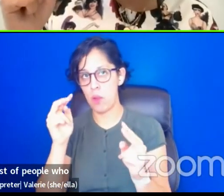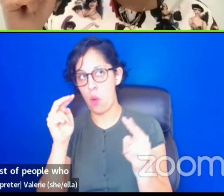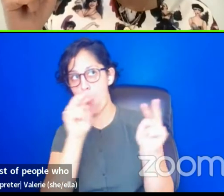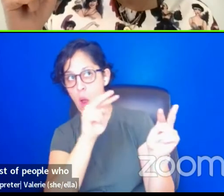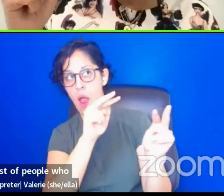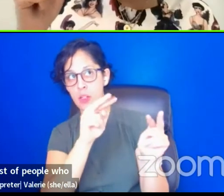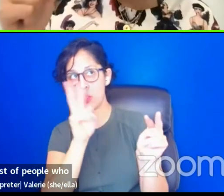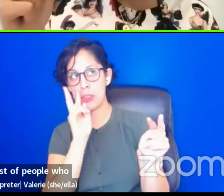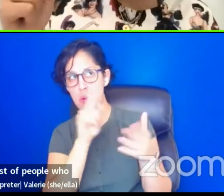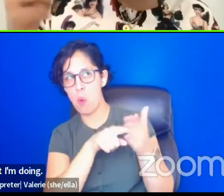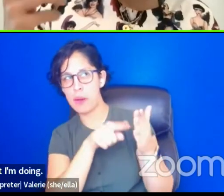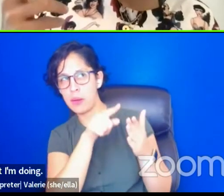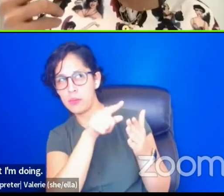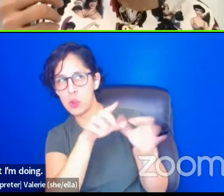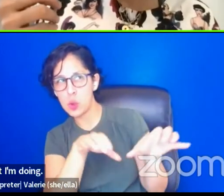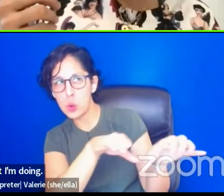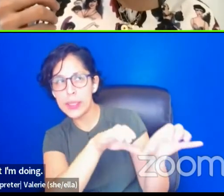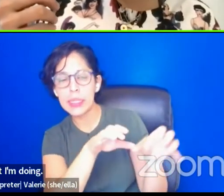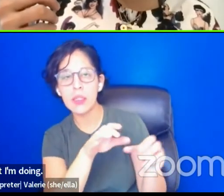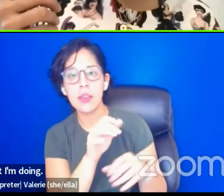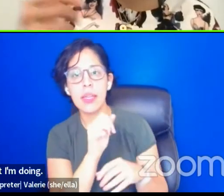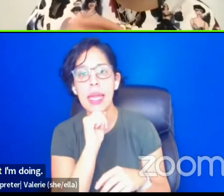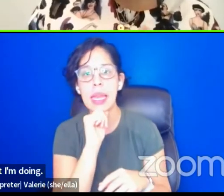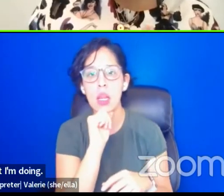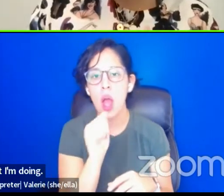and not in a way that is